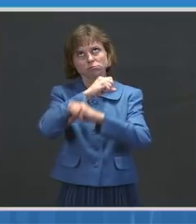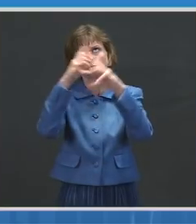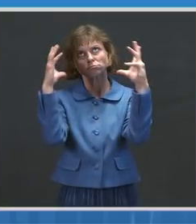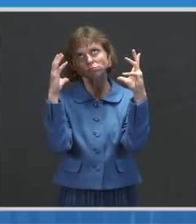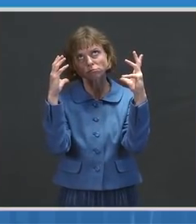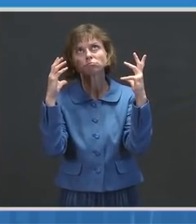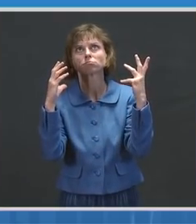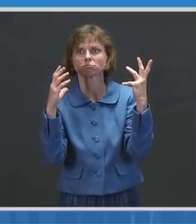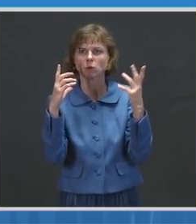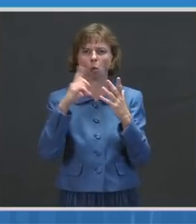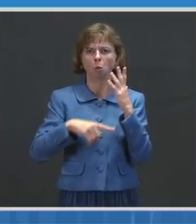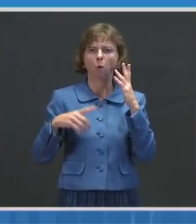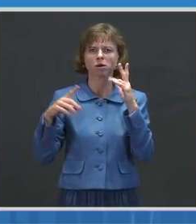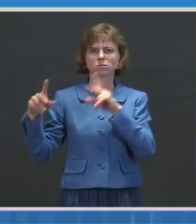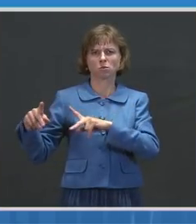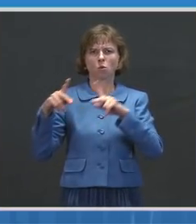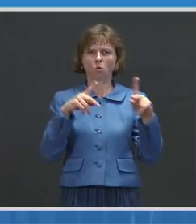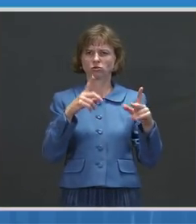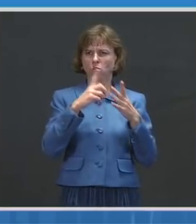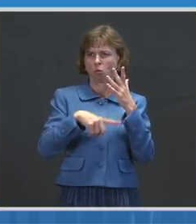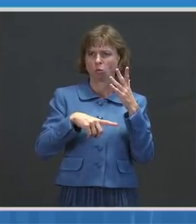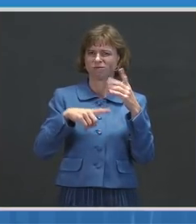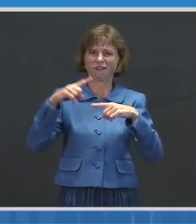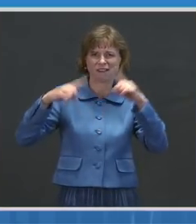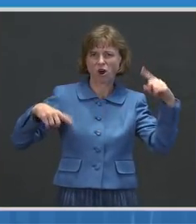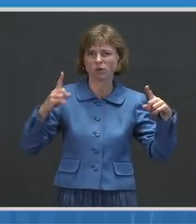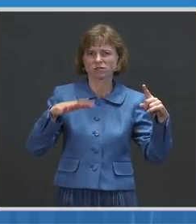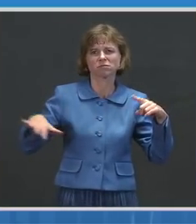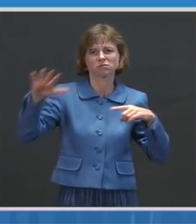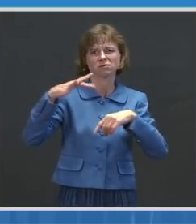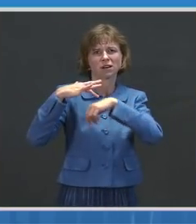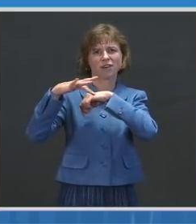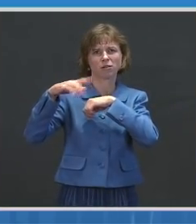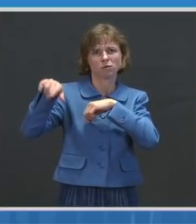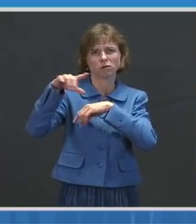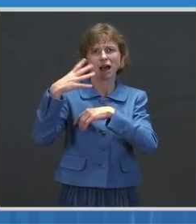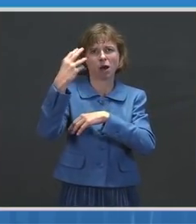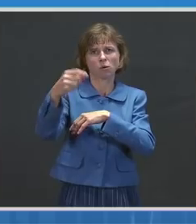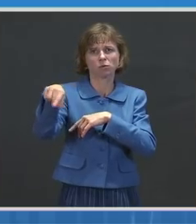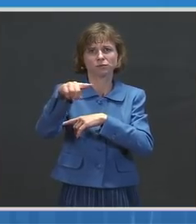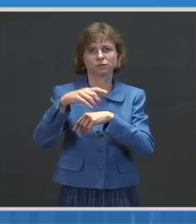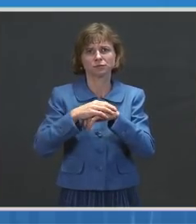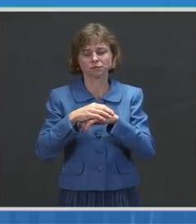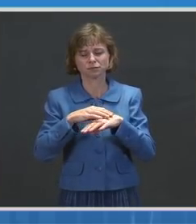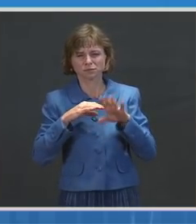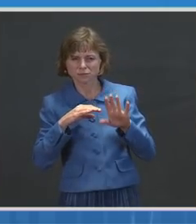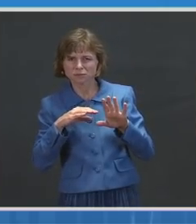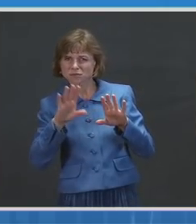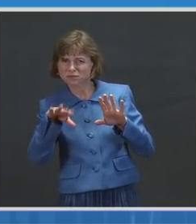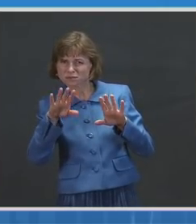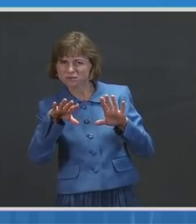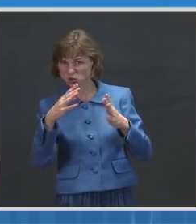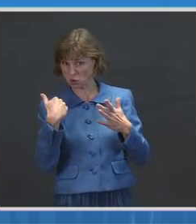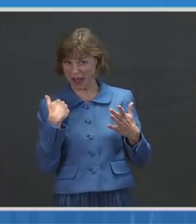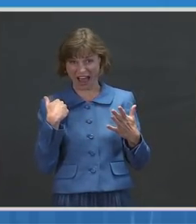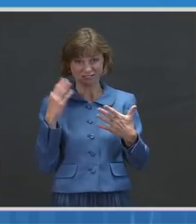what proportion are out there. Thank you. I'll take your much higher — Mr. Oh, please, go. So, do we have a ballpark estimate of how much higher it